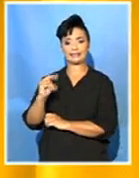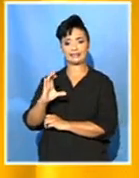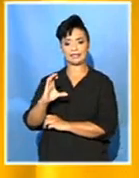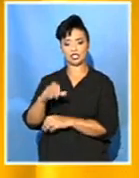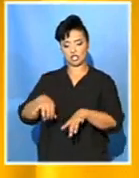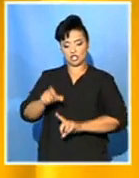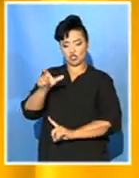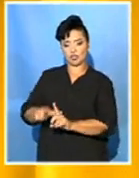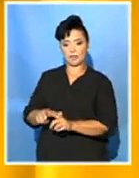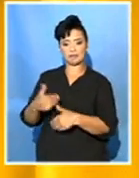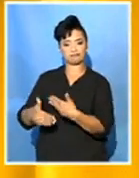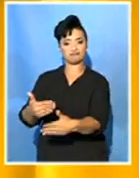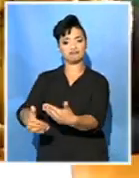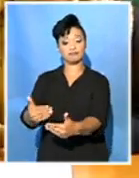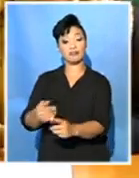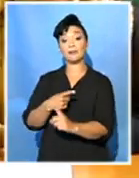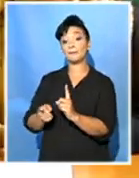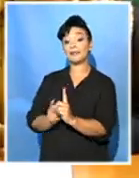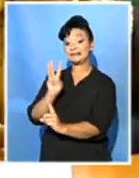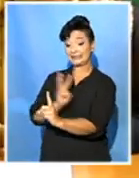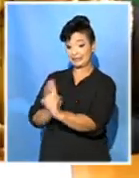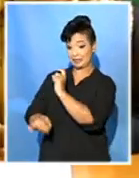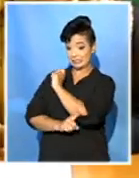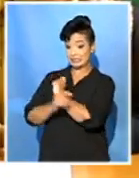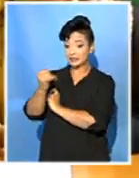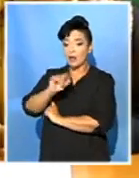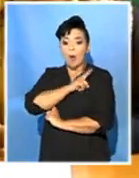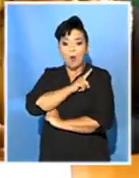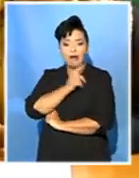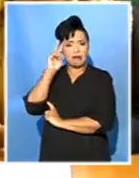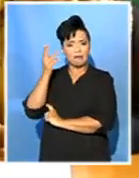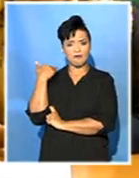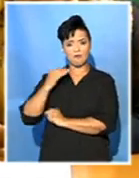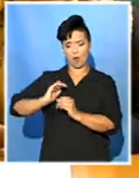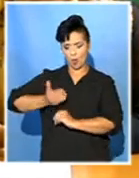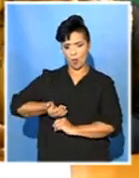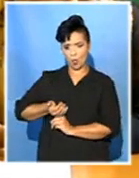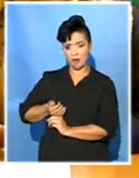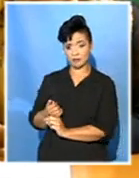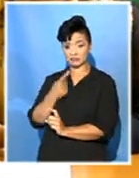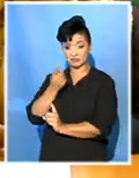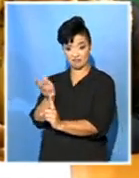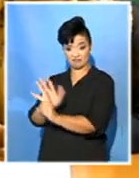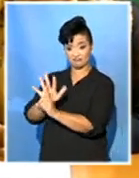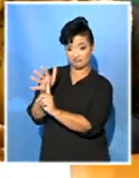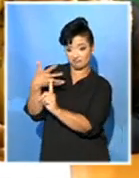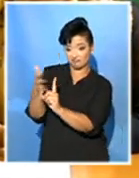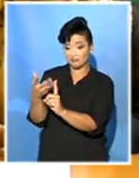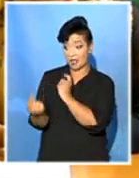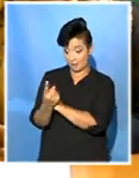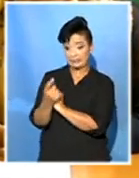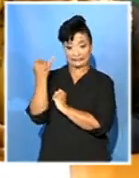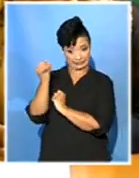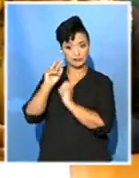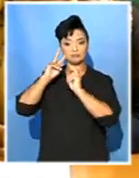Western Cape. He still faces disciplinary action in connection with allegations of sexual harassment leveled against him. Vanessa Puna,